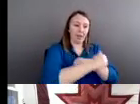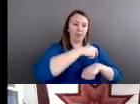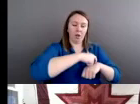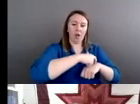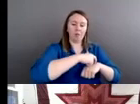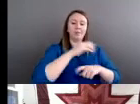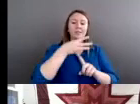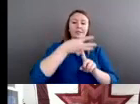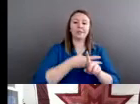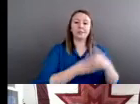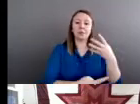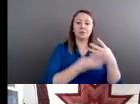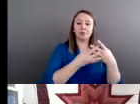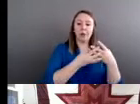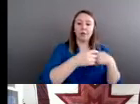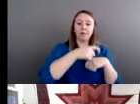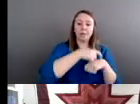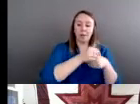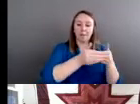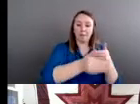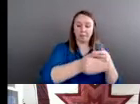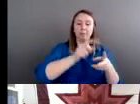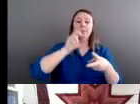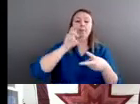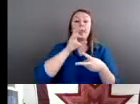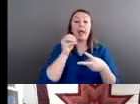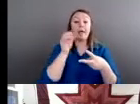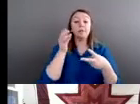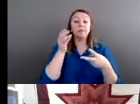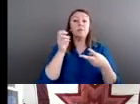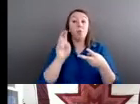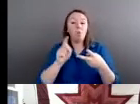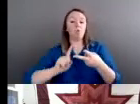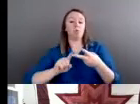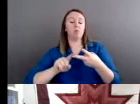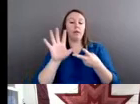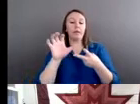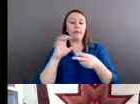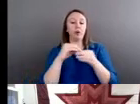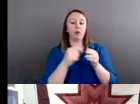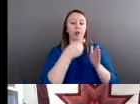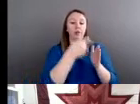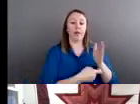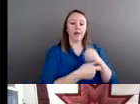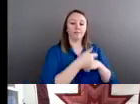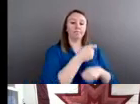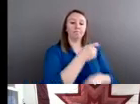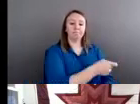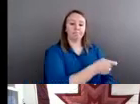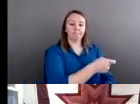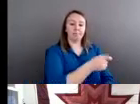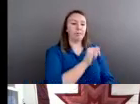sentence and or a $500 fine. And that would apply no matter